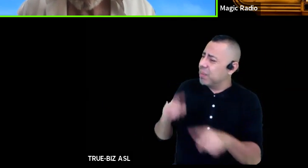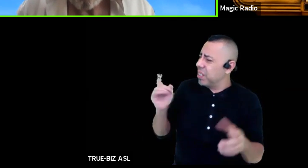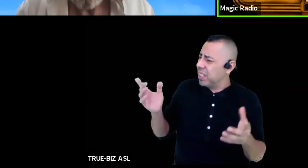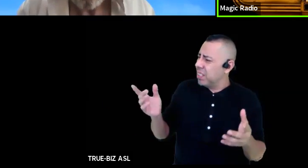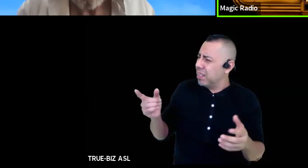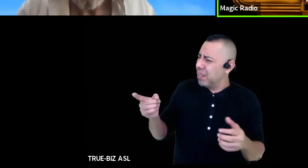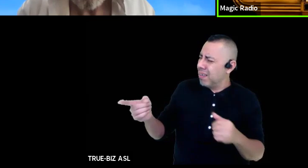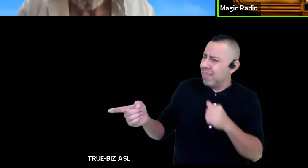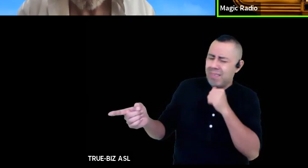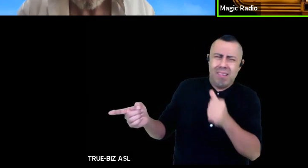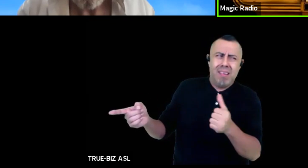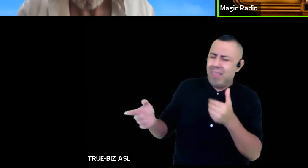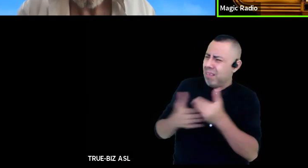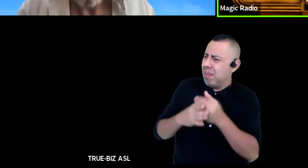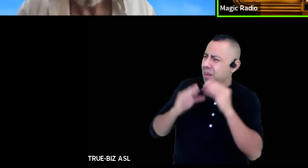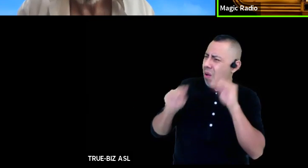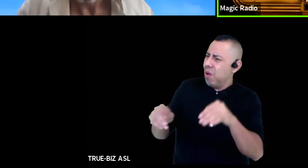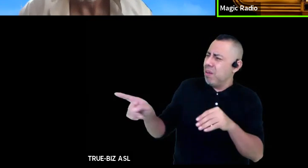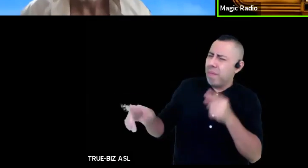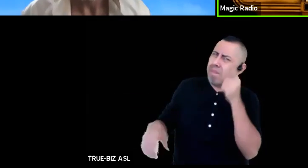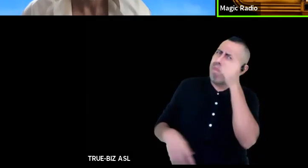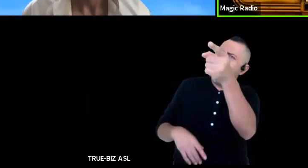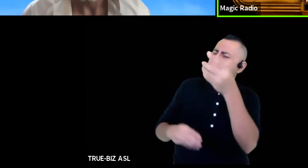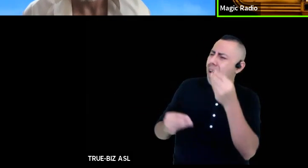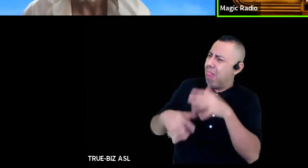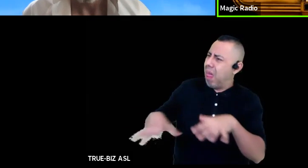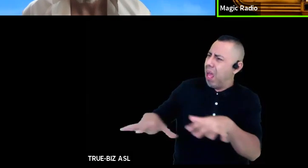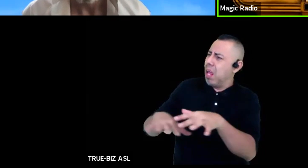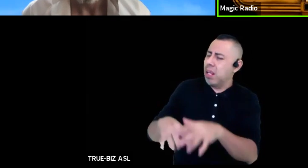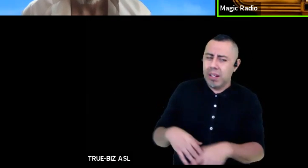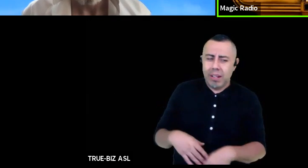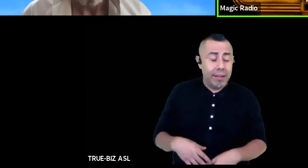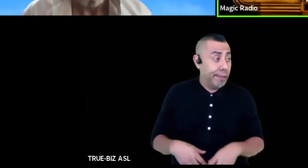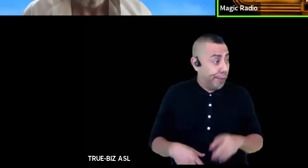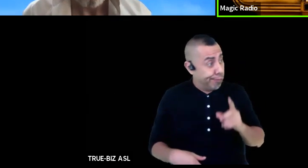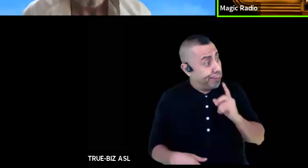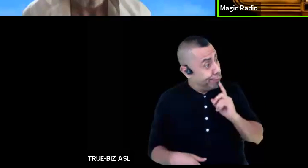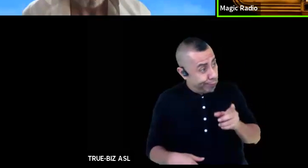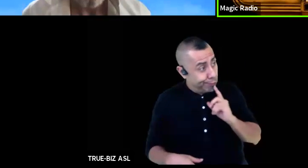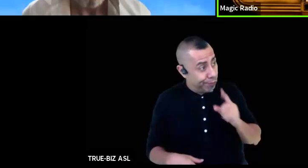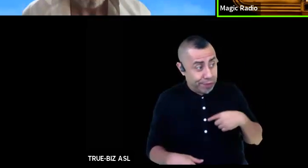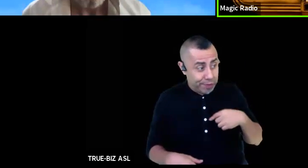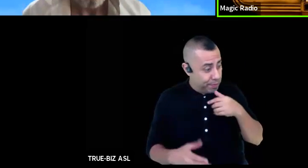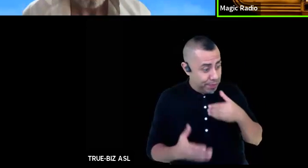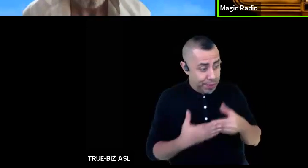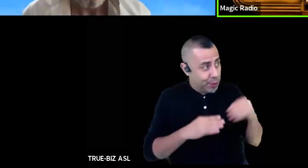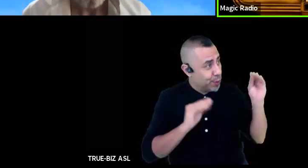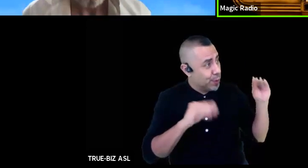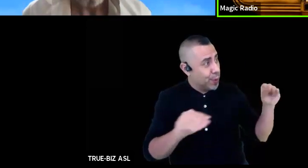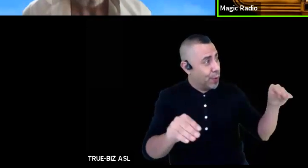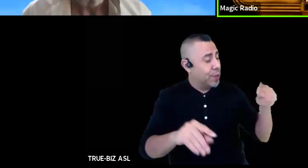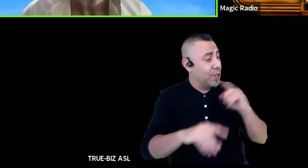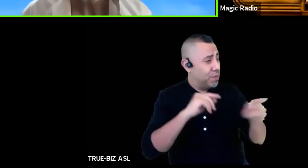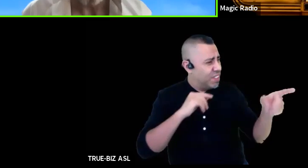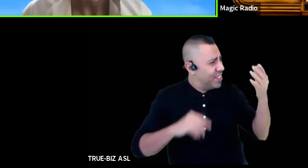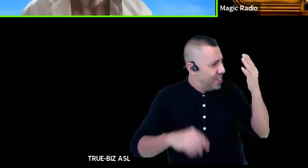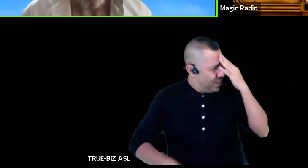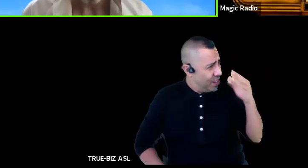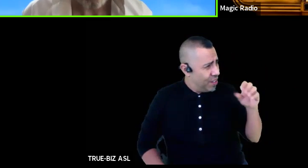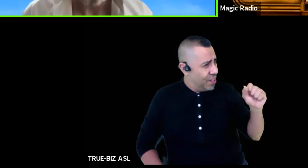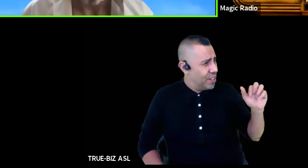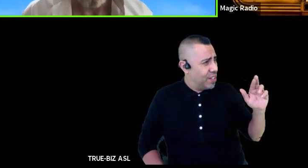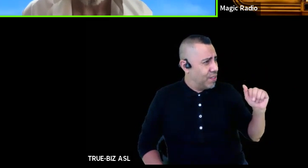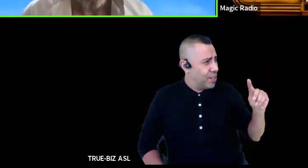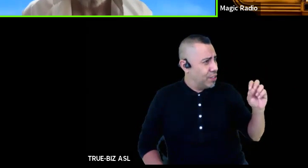no I'm not any near any sea that's for certain but you know where Saratov is? oh yes I